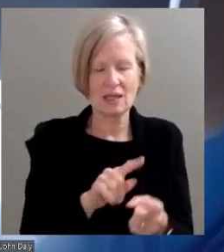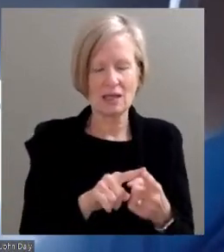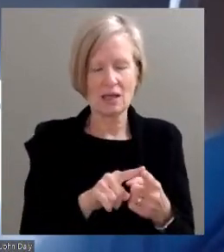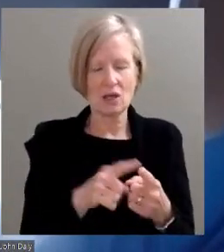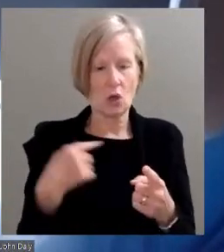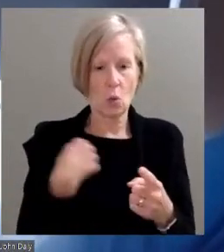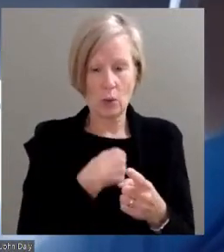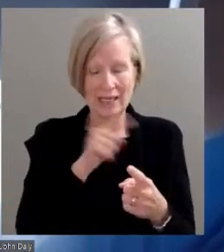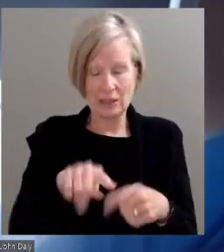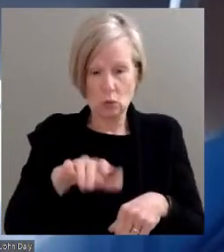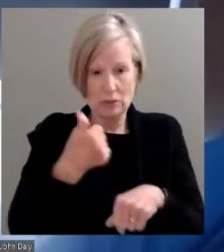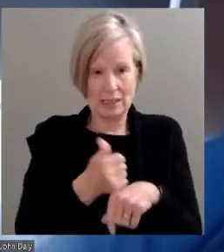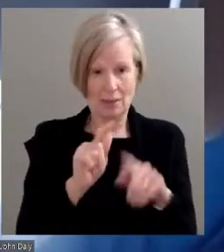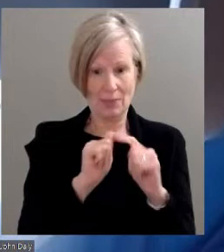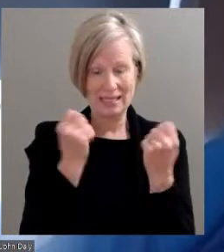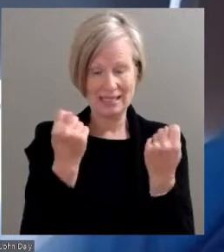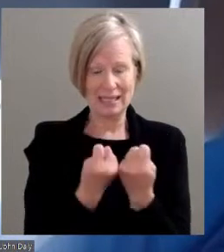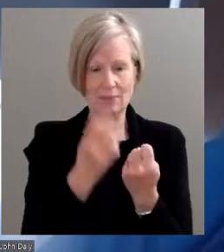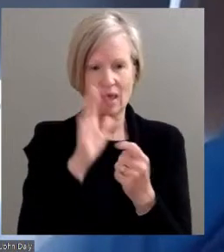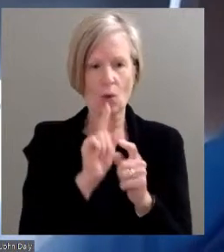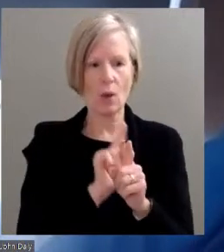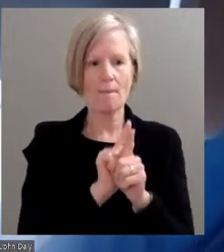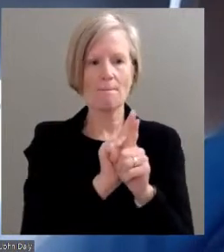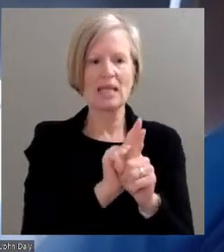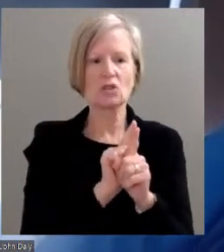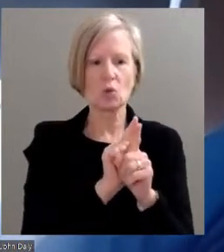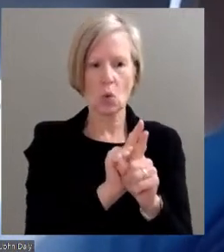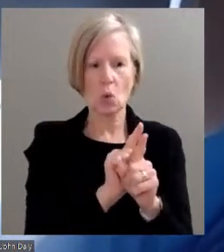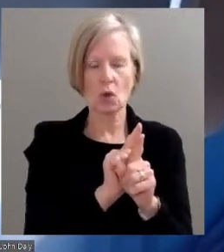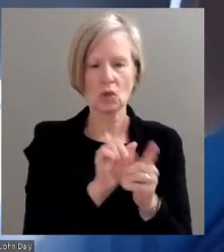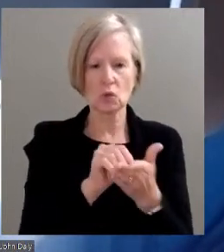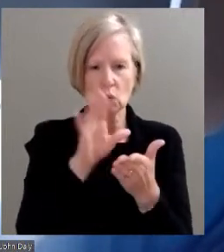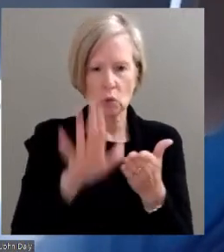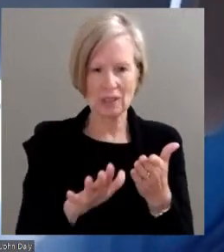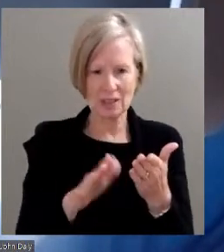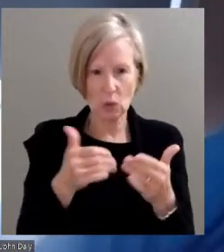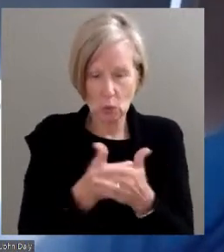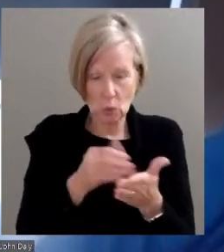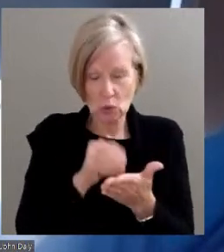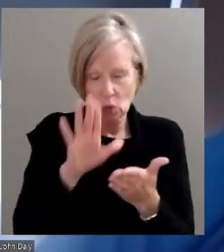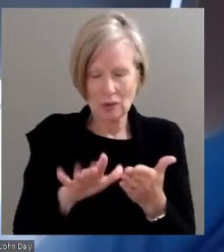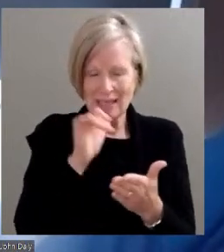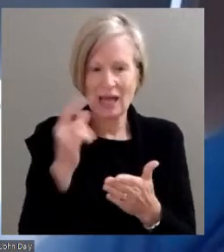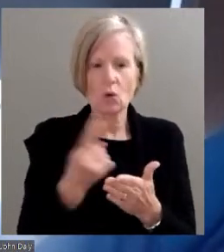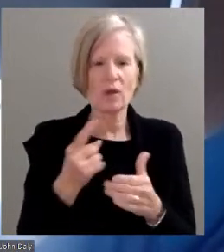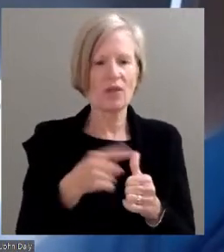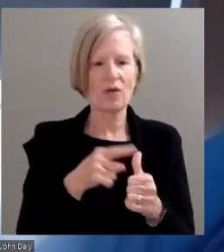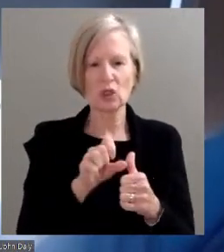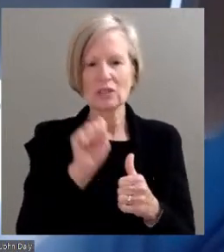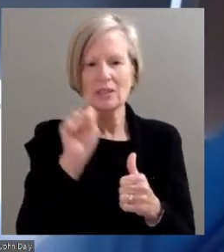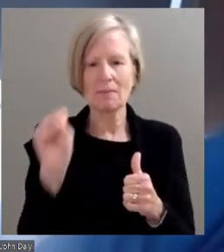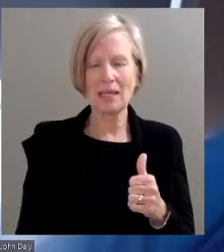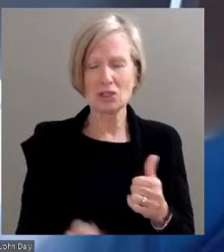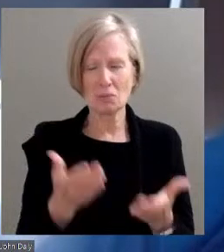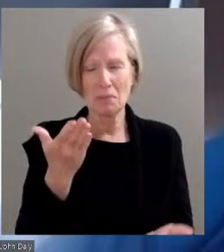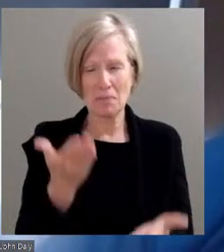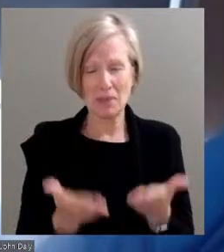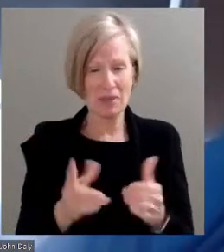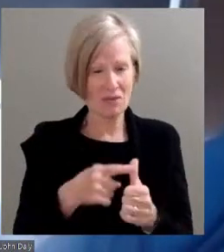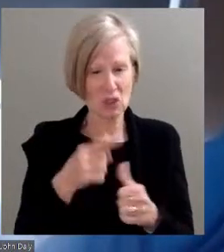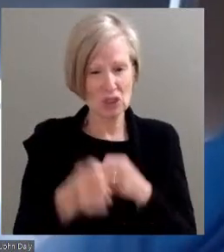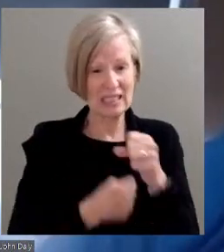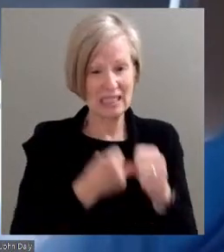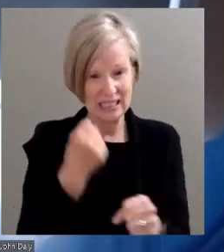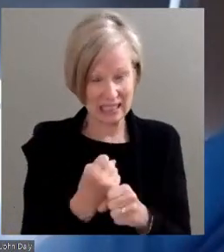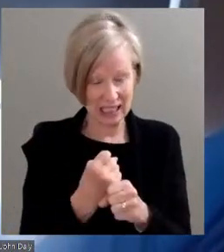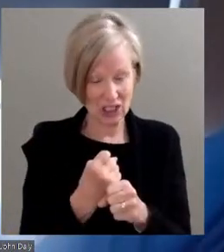can mentor students, incoming students, not only during their first semester here, but probably during the first year they're here, during